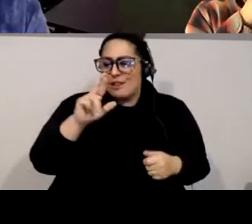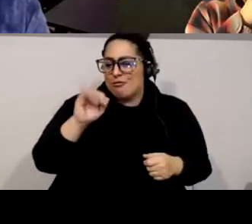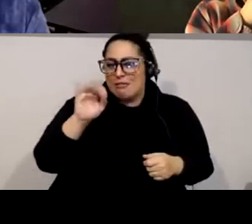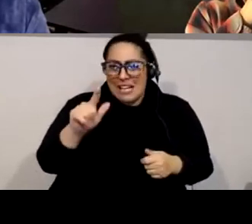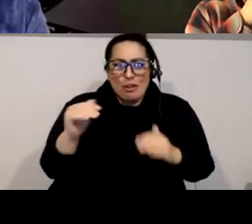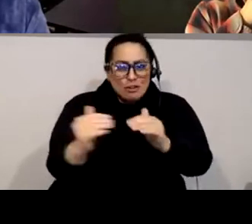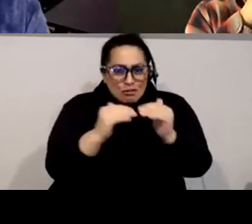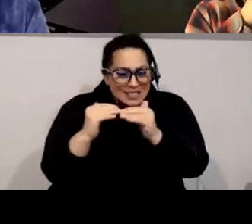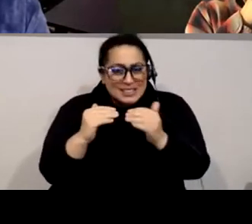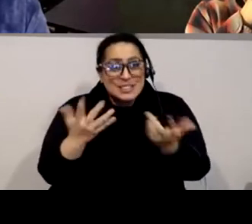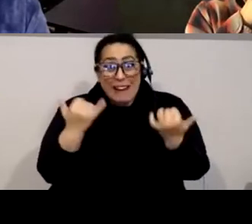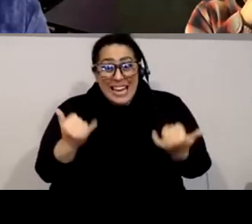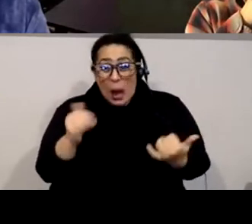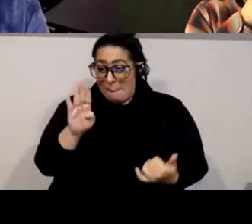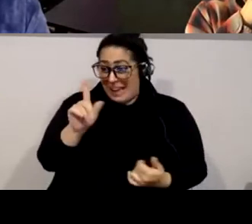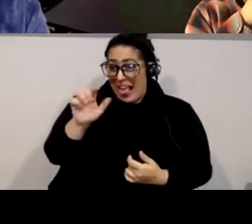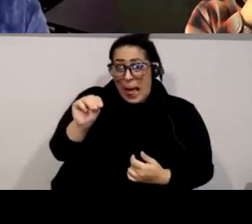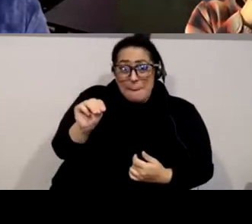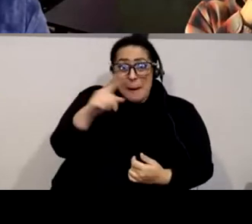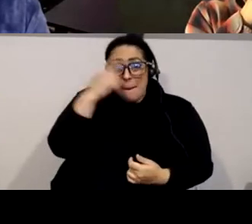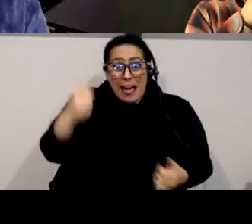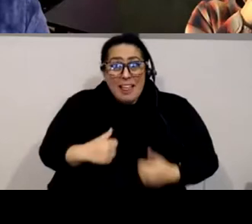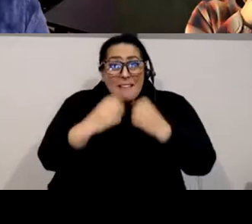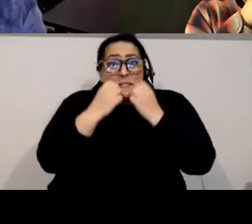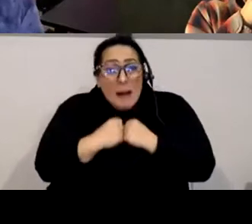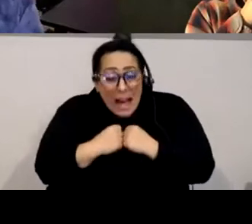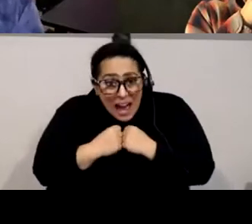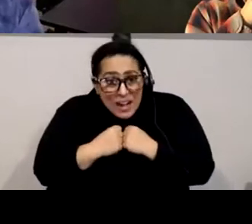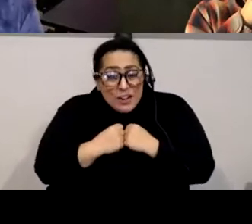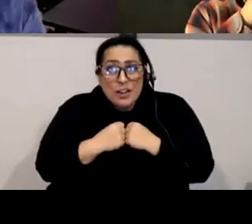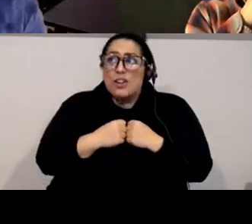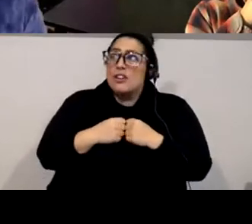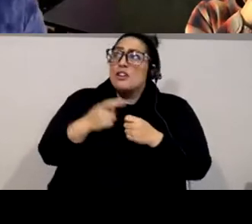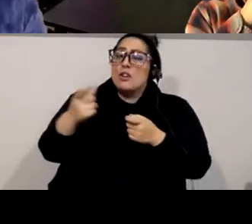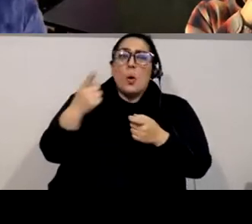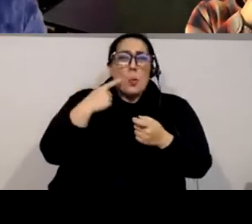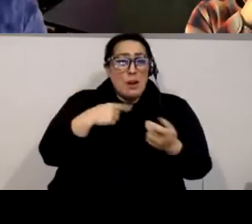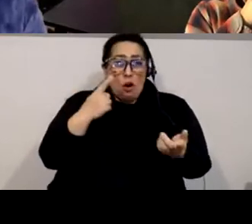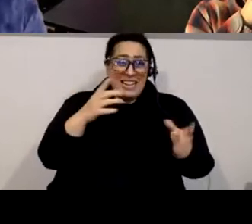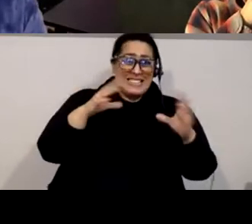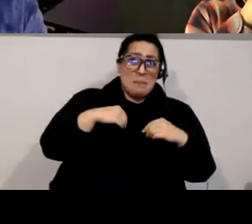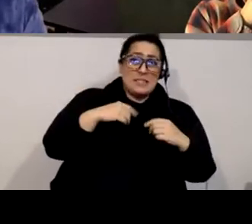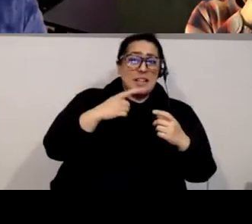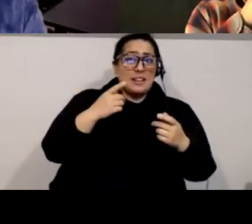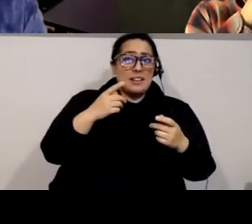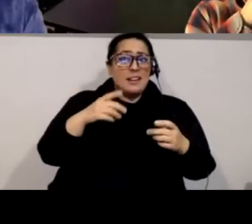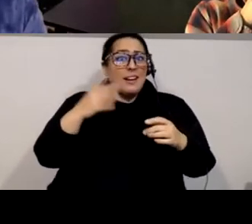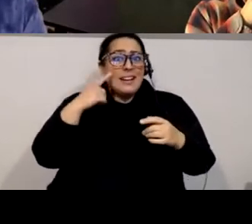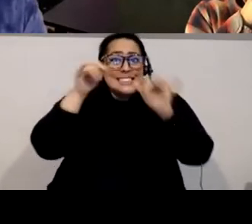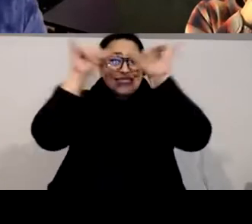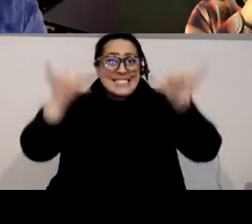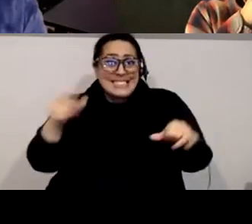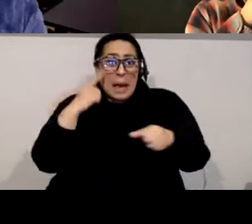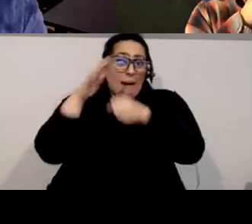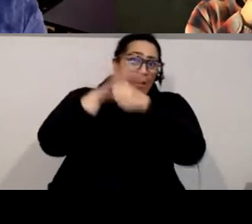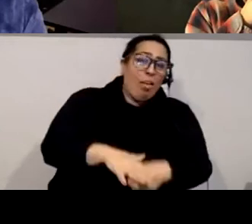lives matter and we're you know nodding towards systemic oppression by acknowledging you know the effects of incarceration you know